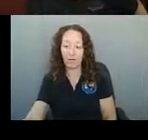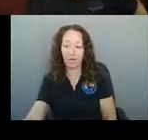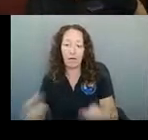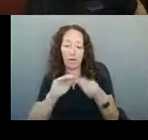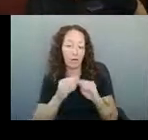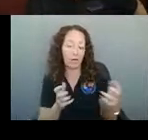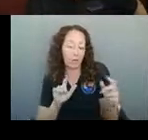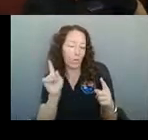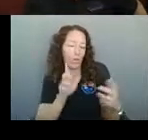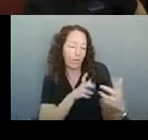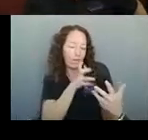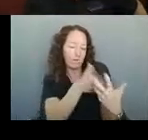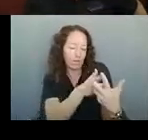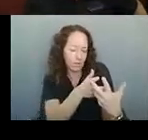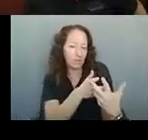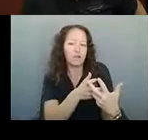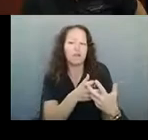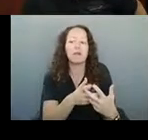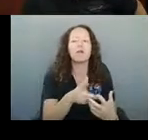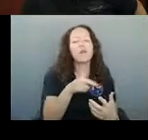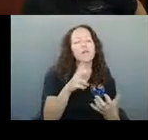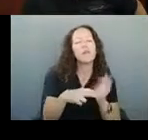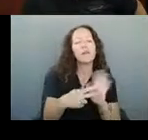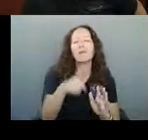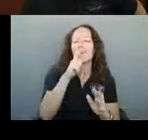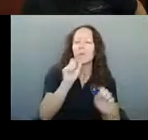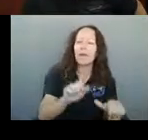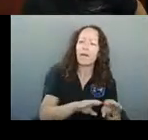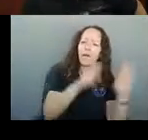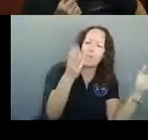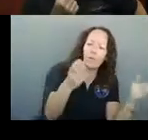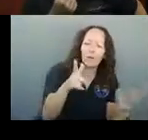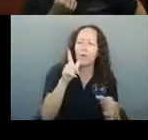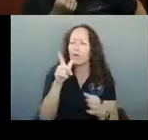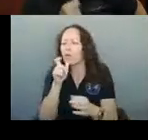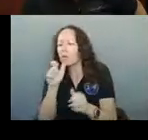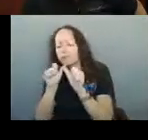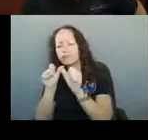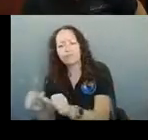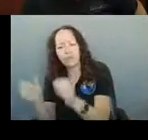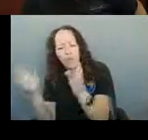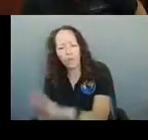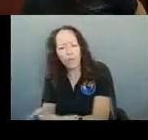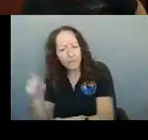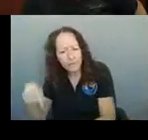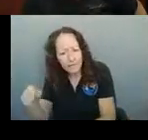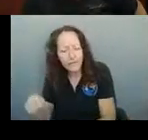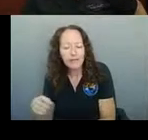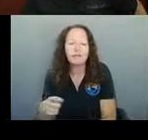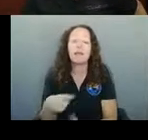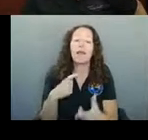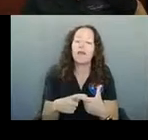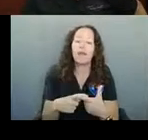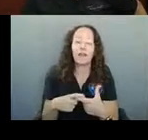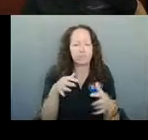time and so we will be open to questions as well if there's any confusion after